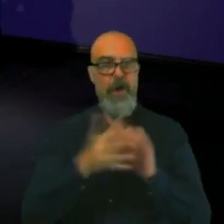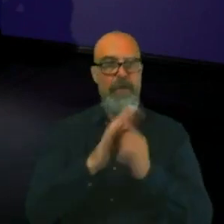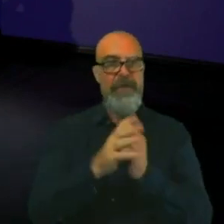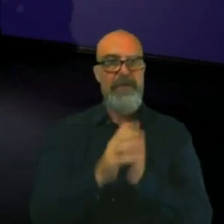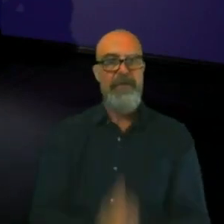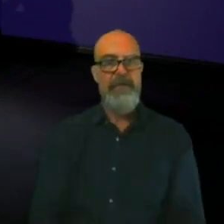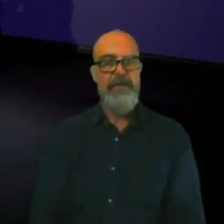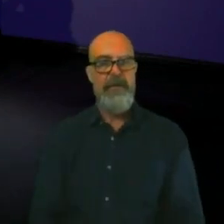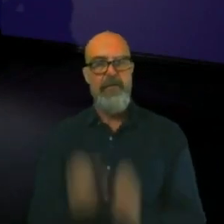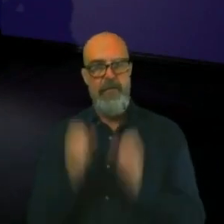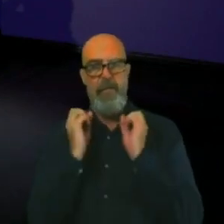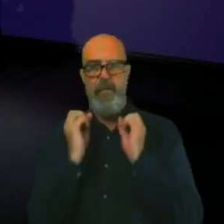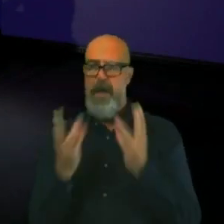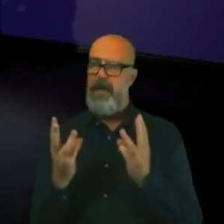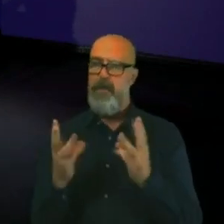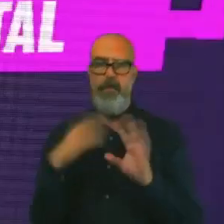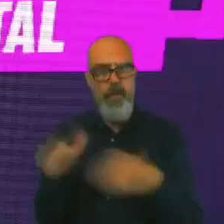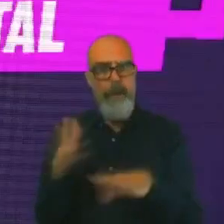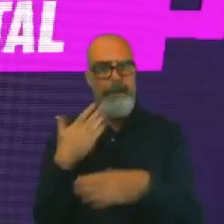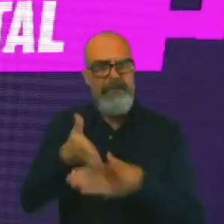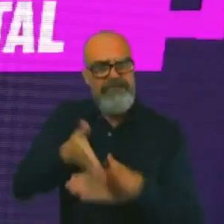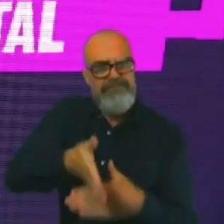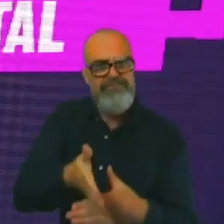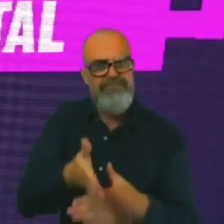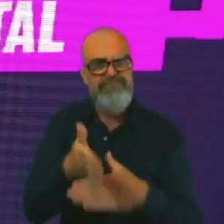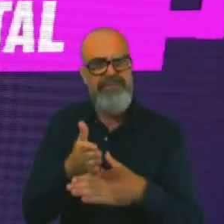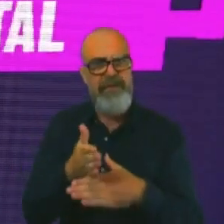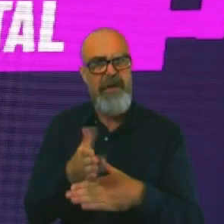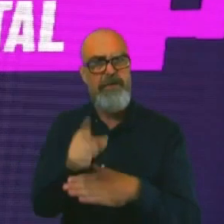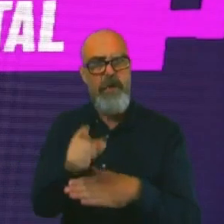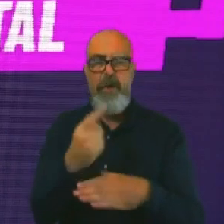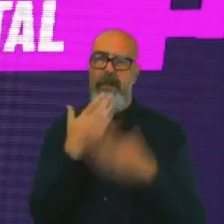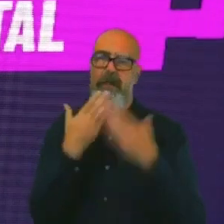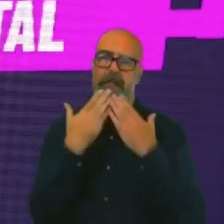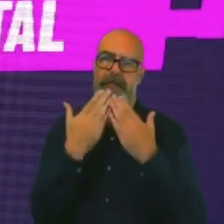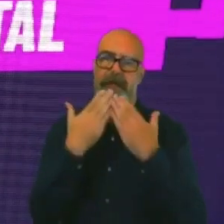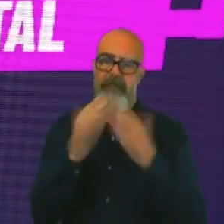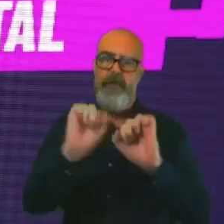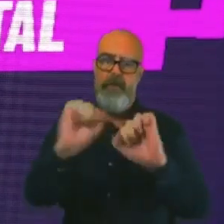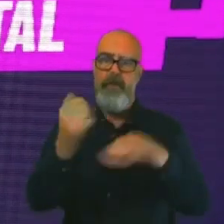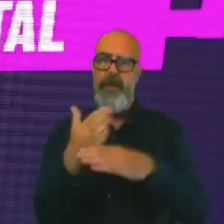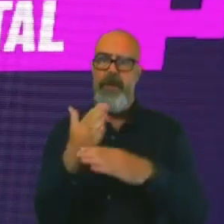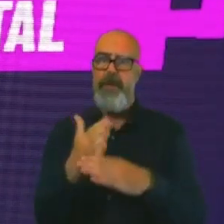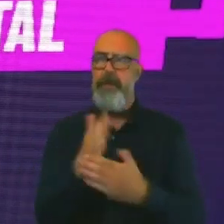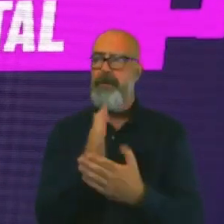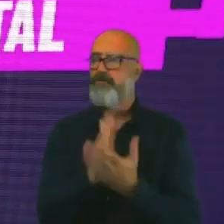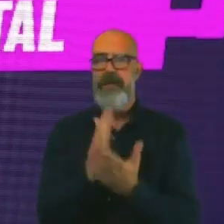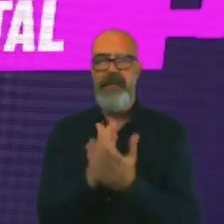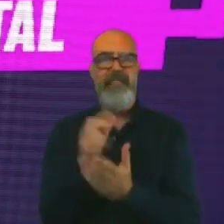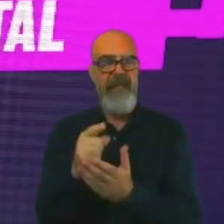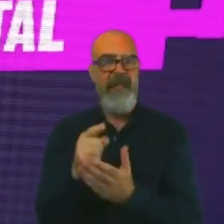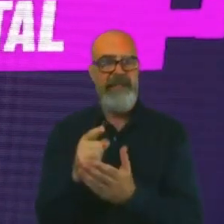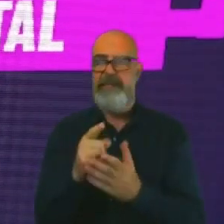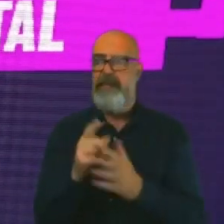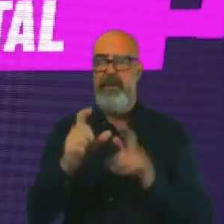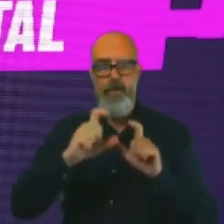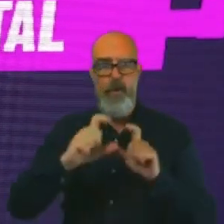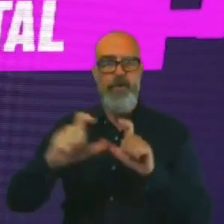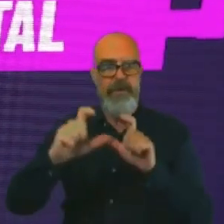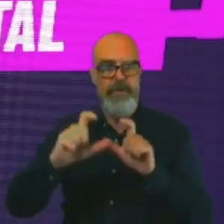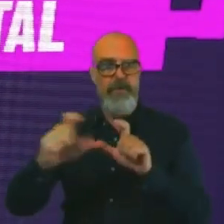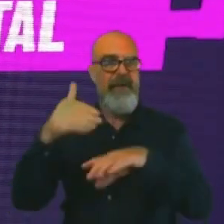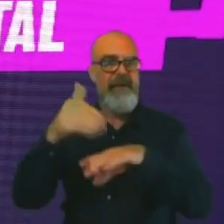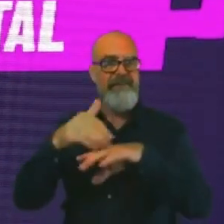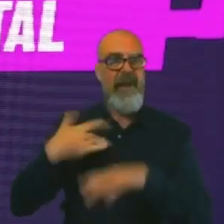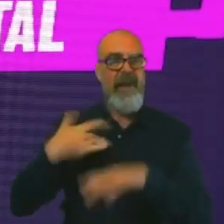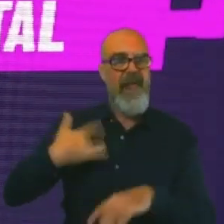busy and, you know, thank you for all the work that you're doing. I mean, it is something that's constant in our lives right now, so thank you so much.